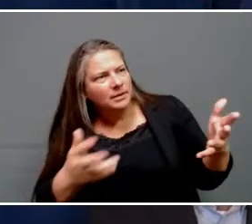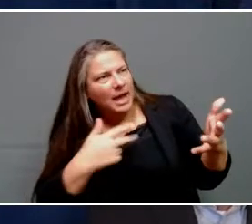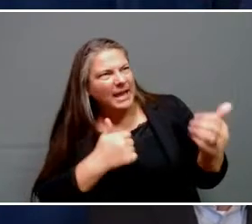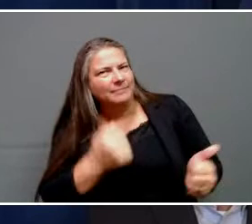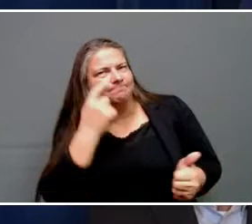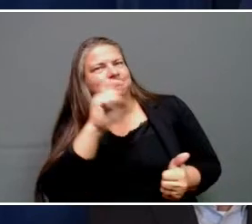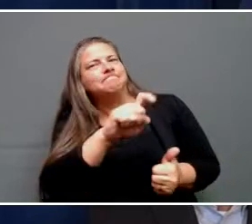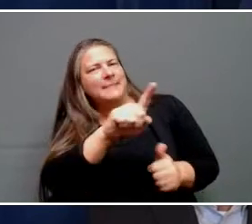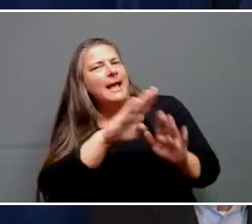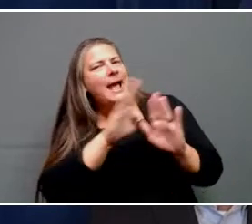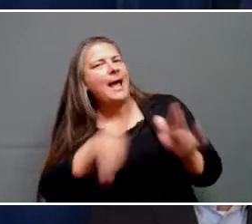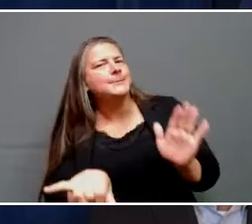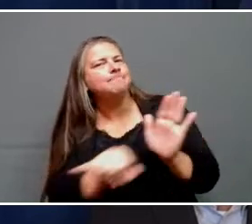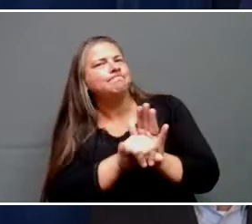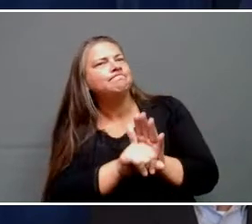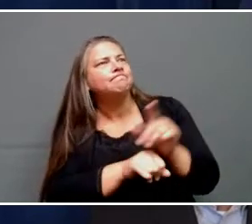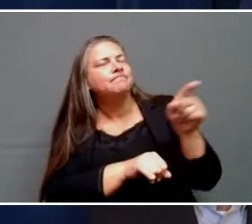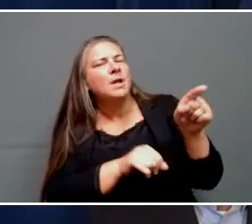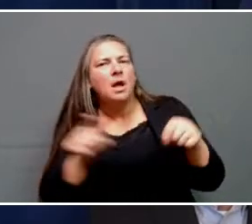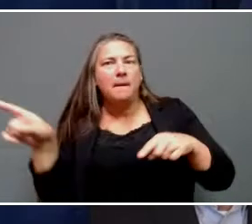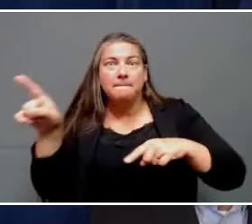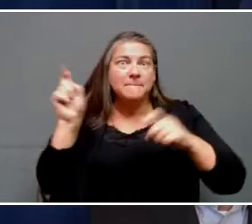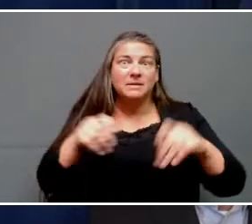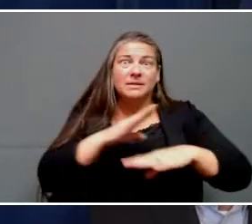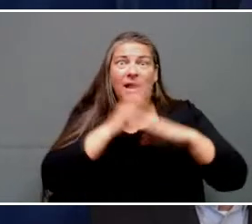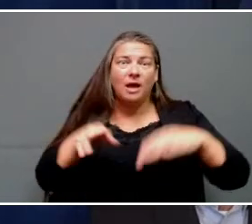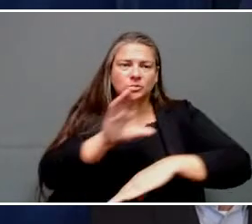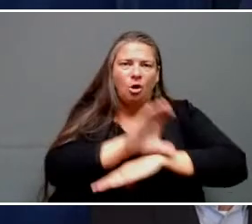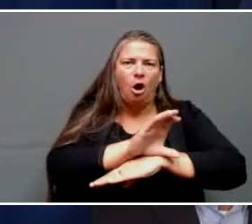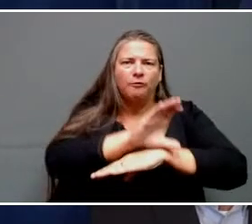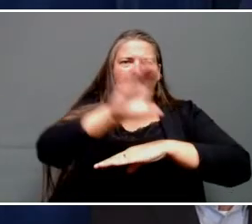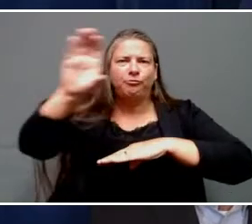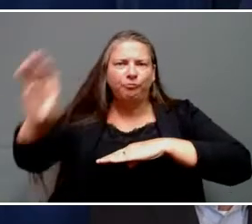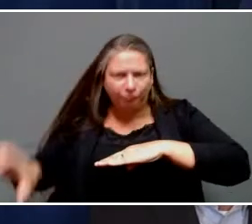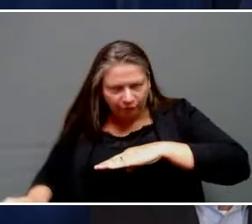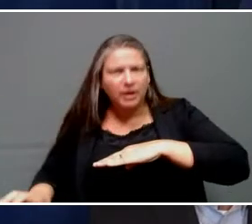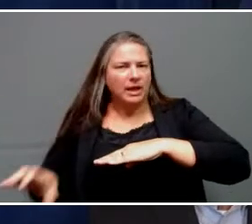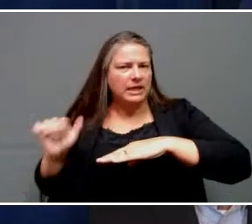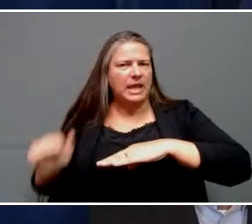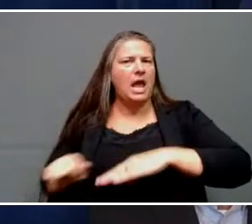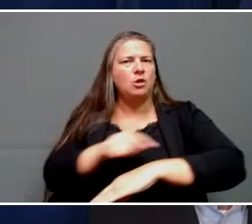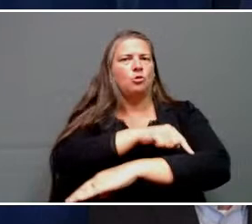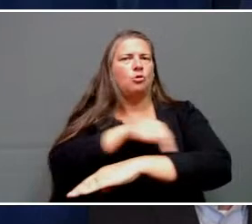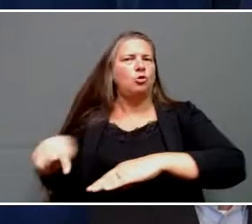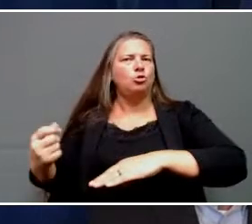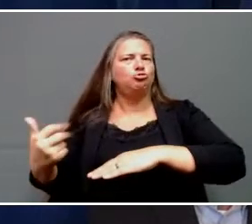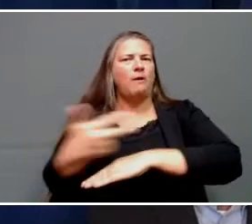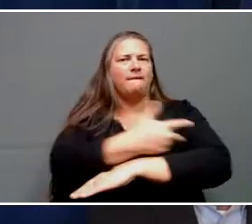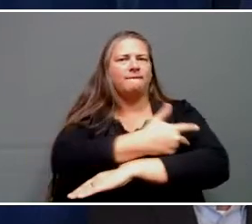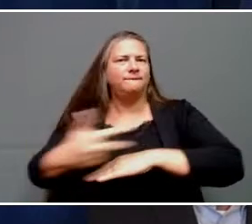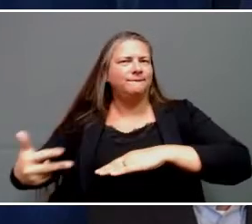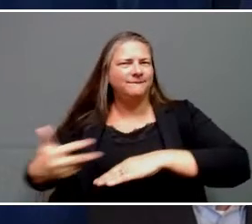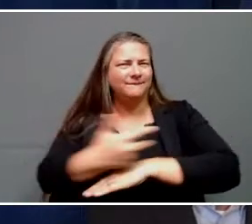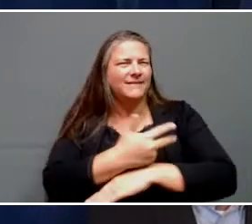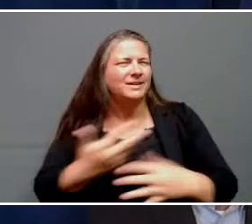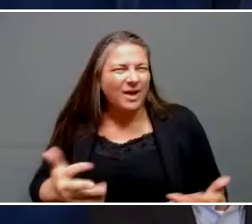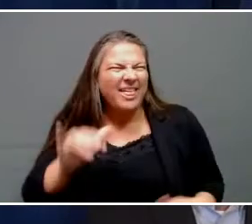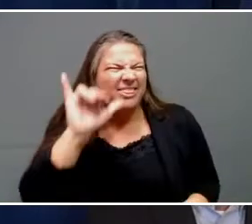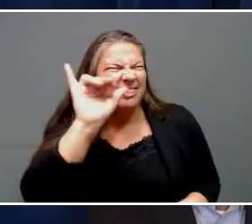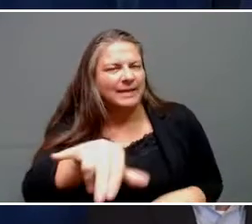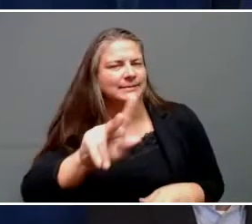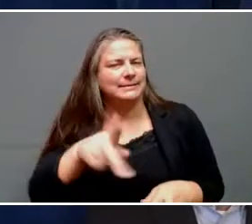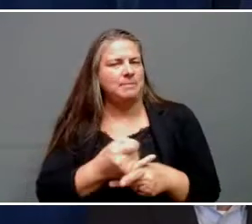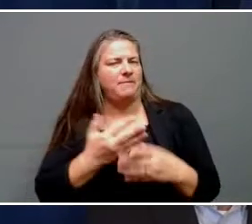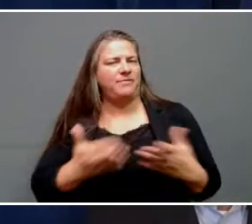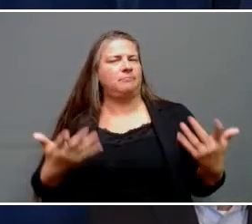So what this is intended to do after consistent and long conversations, multiple conversations, being